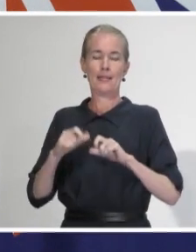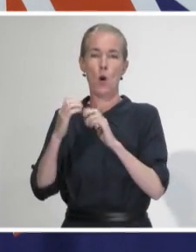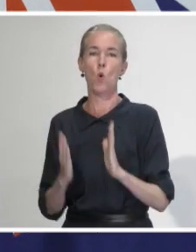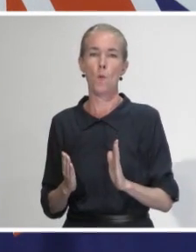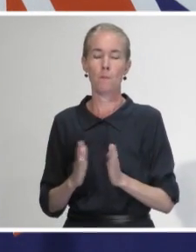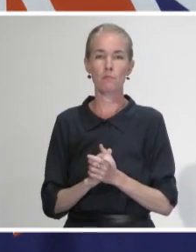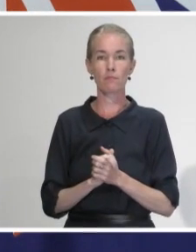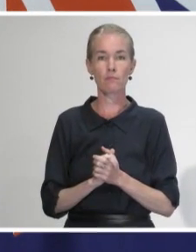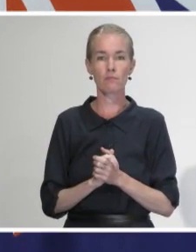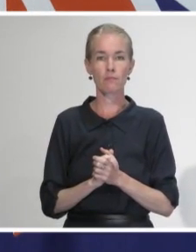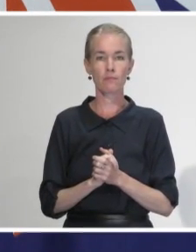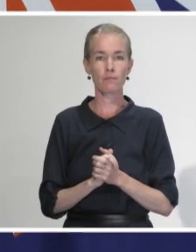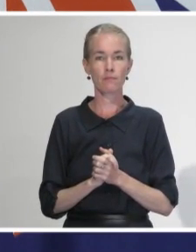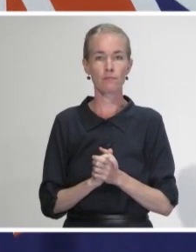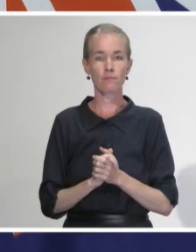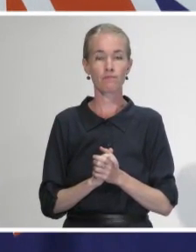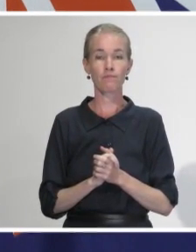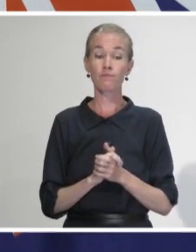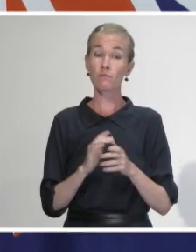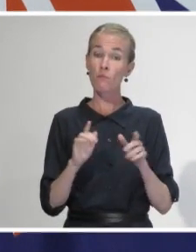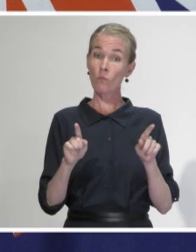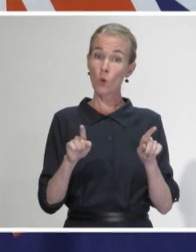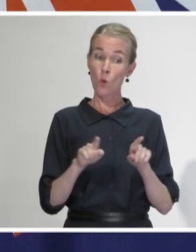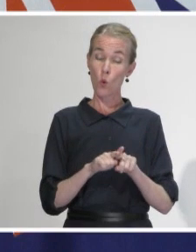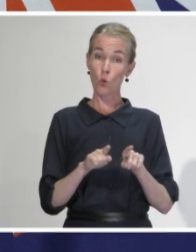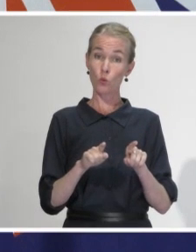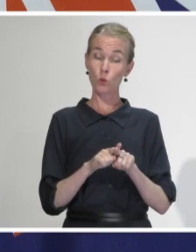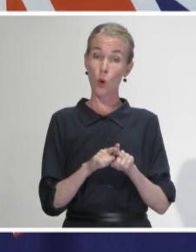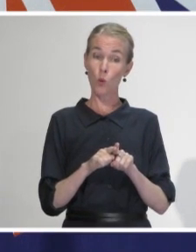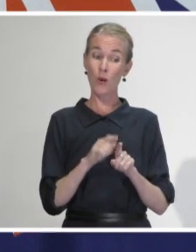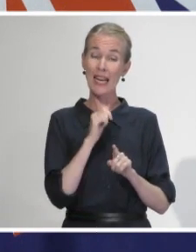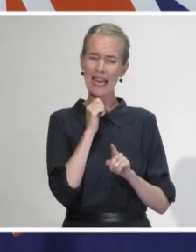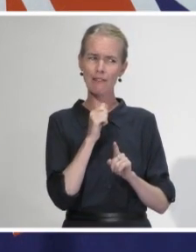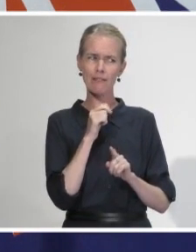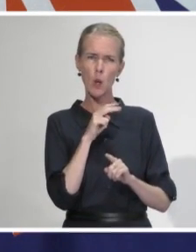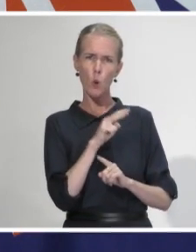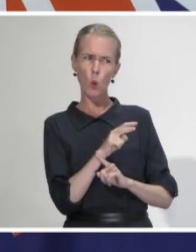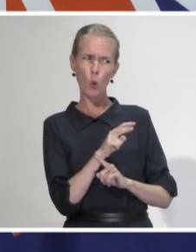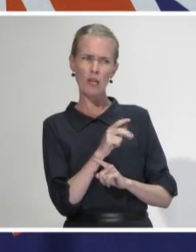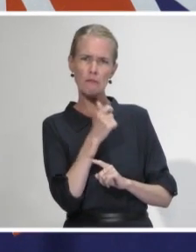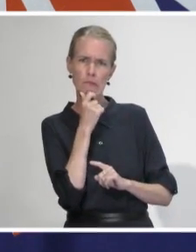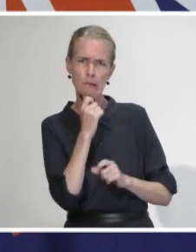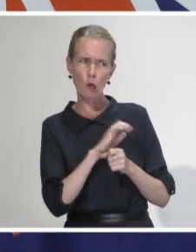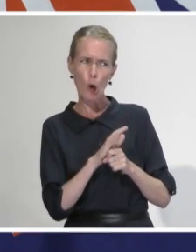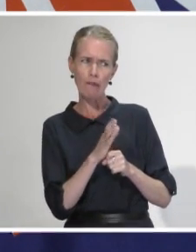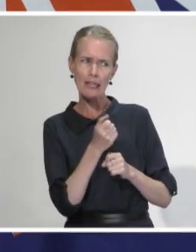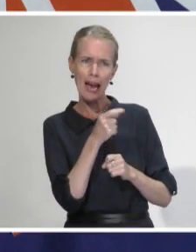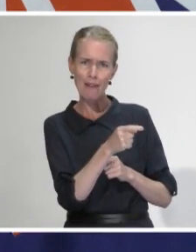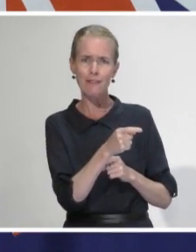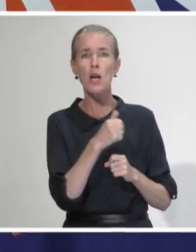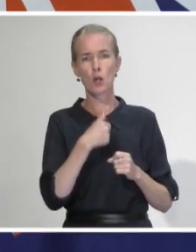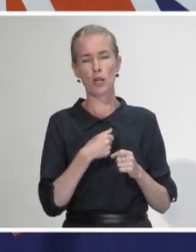place very clear policies and procedures for how they treat any possible or suspected cases. So